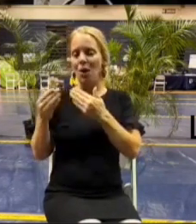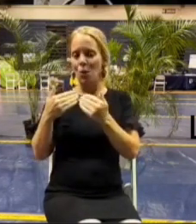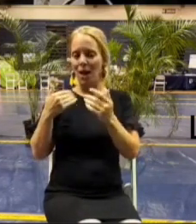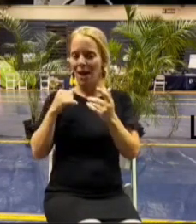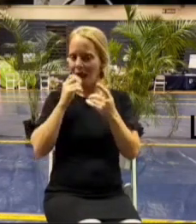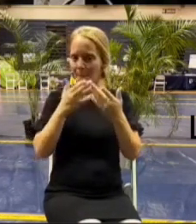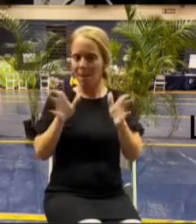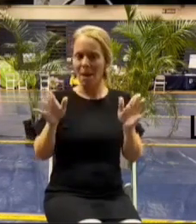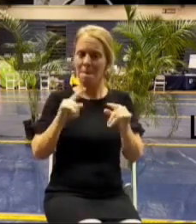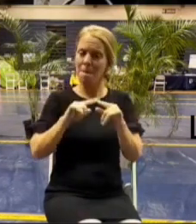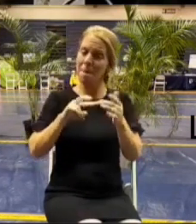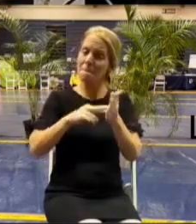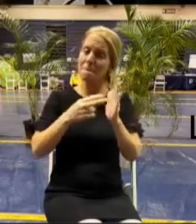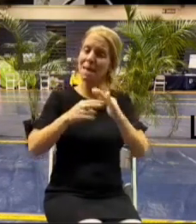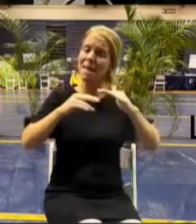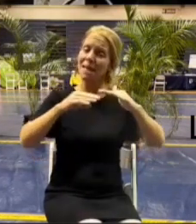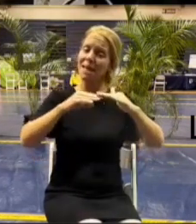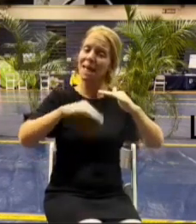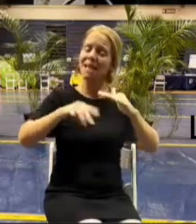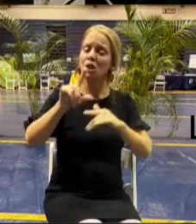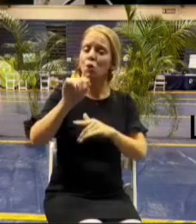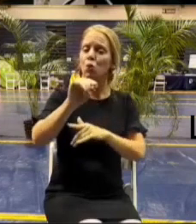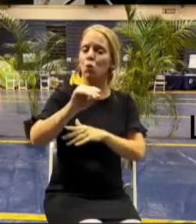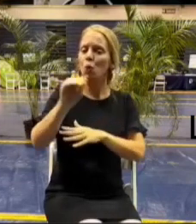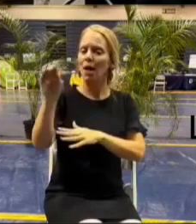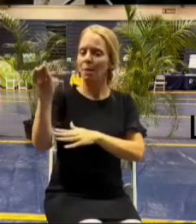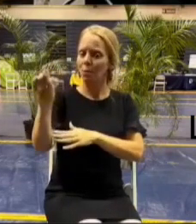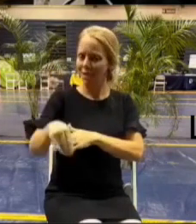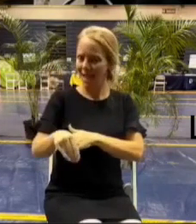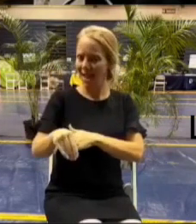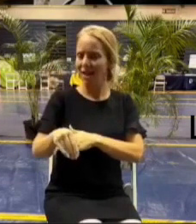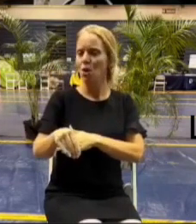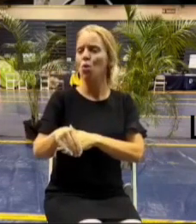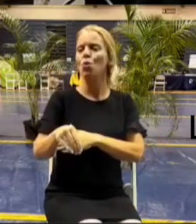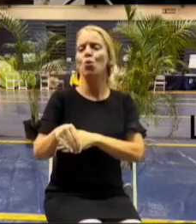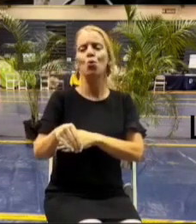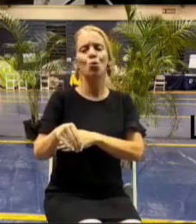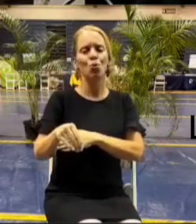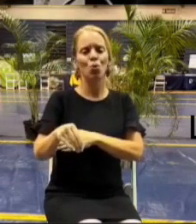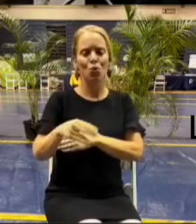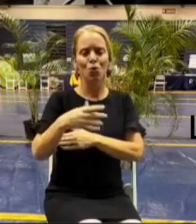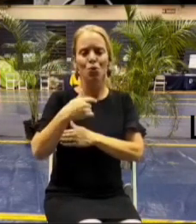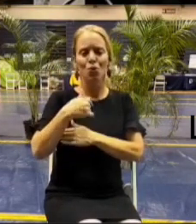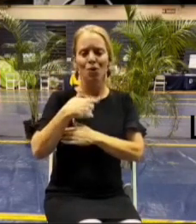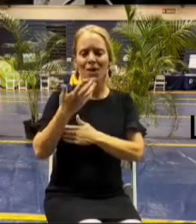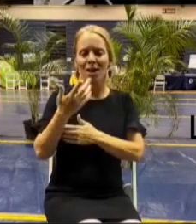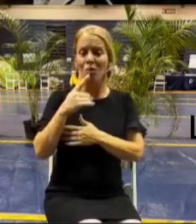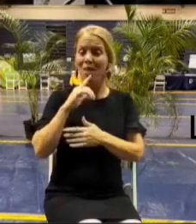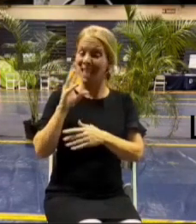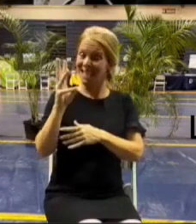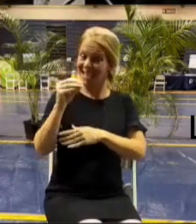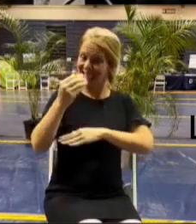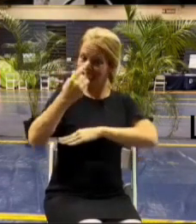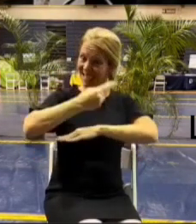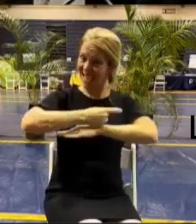just less than 20 percent of the properties and we've been going at this just less than 60 days